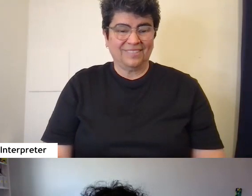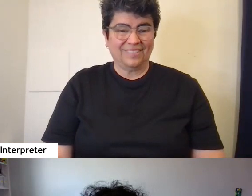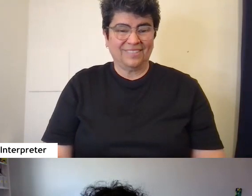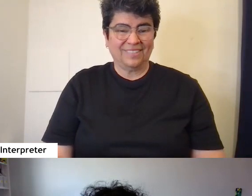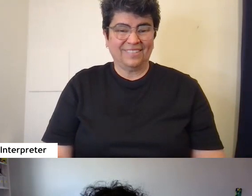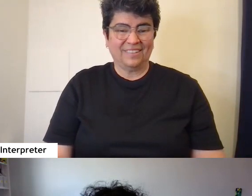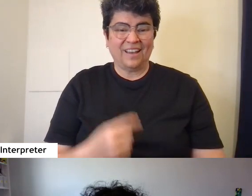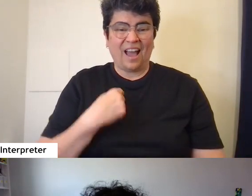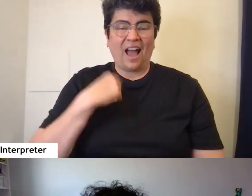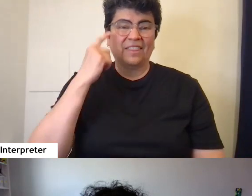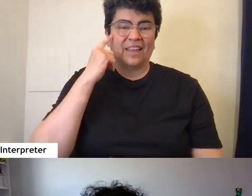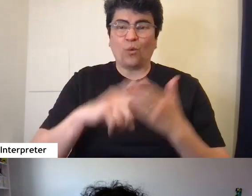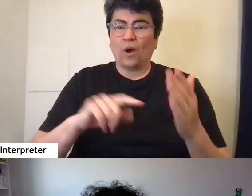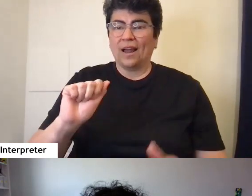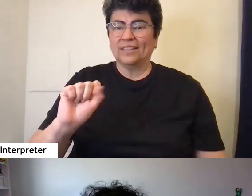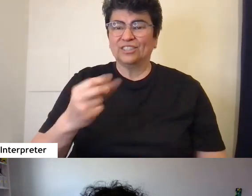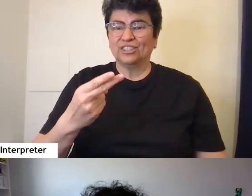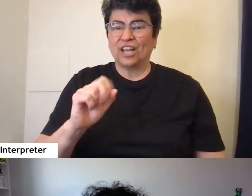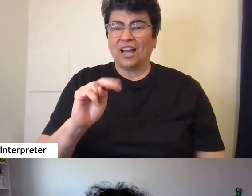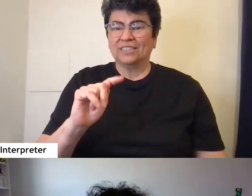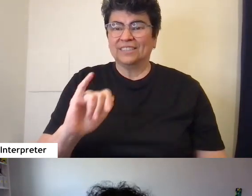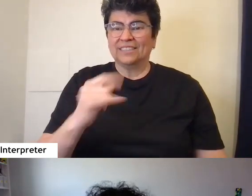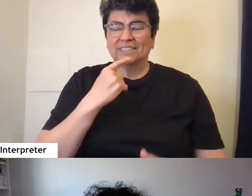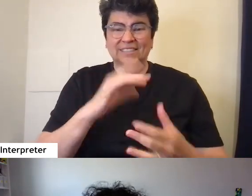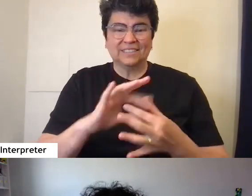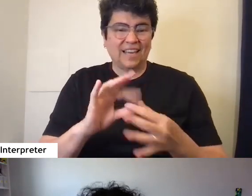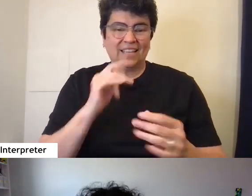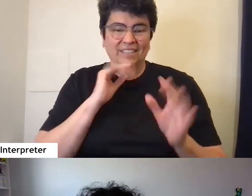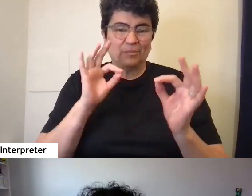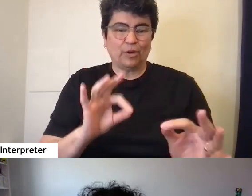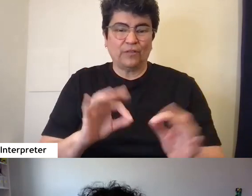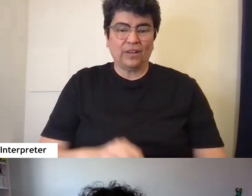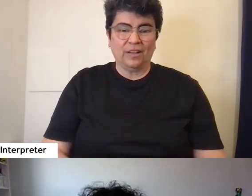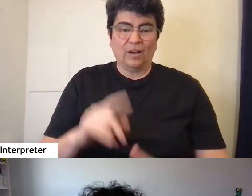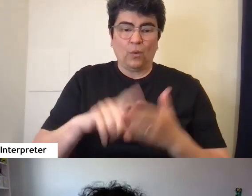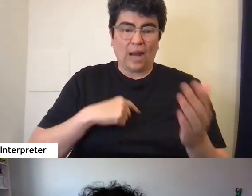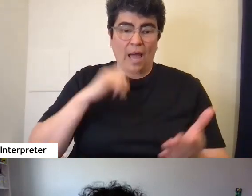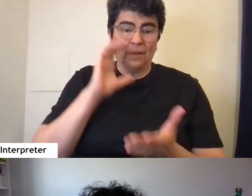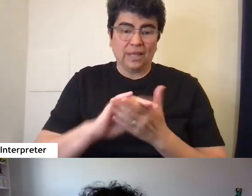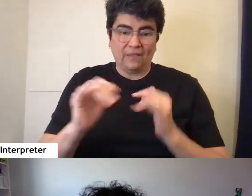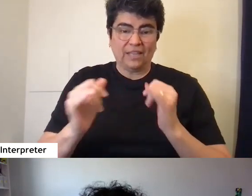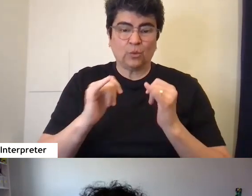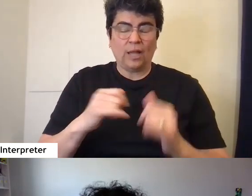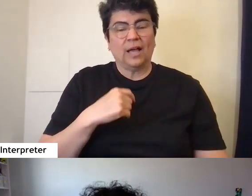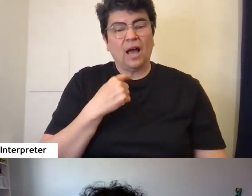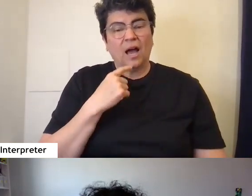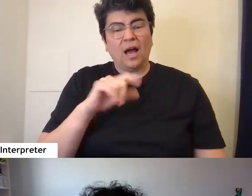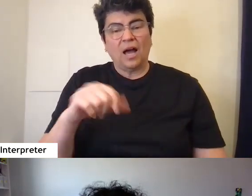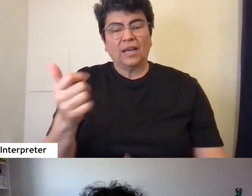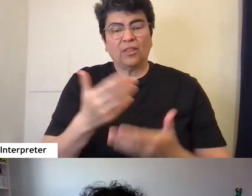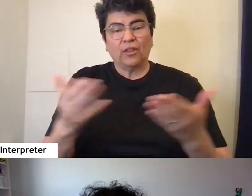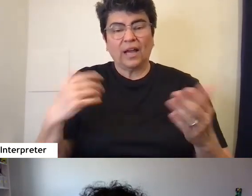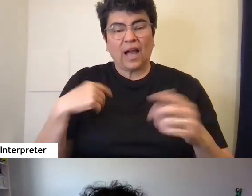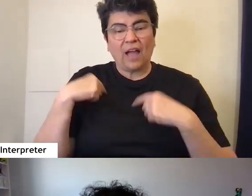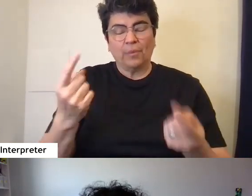I think what Ashanti said is perfect and what I believe as well. Another thing I've been